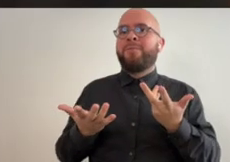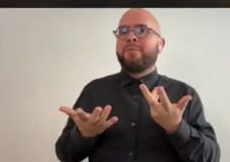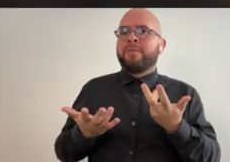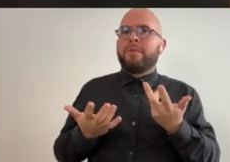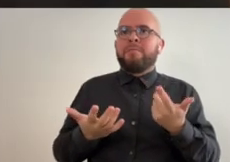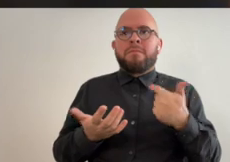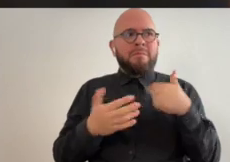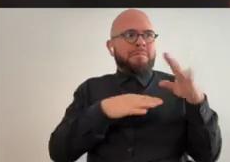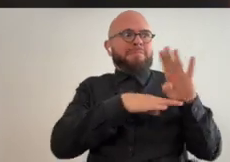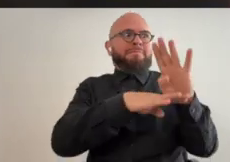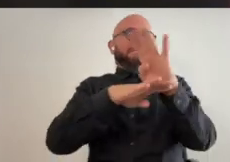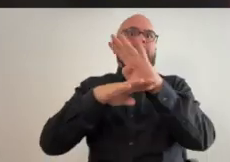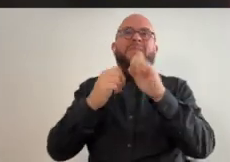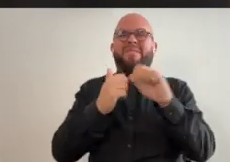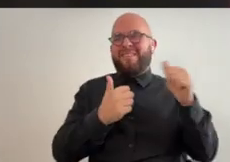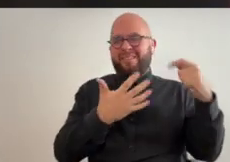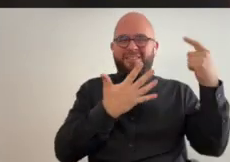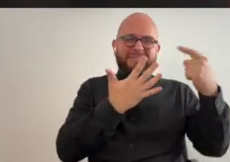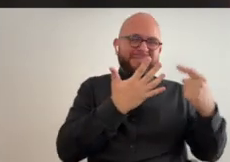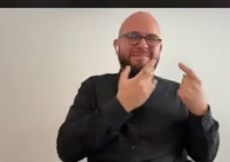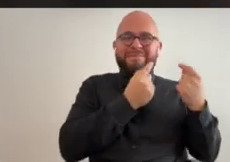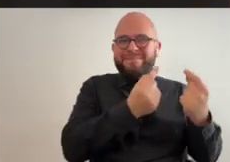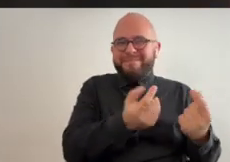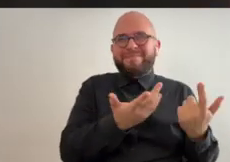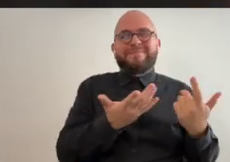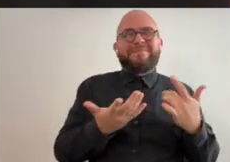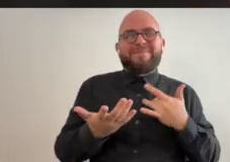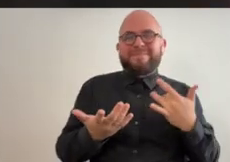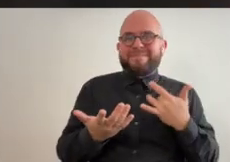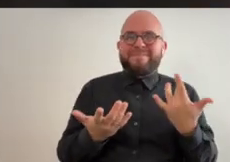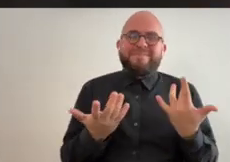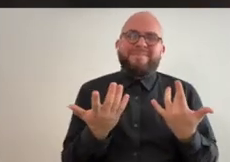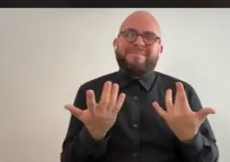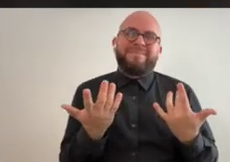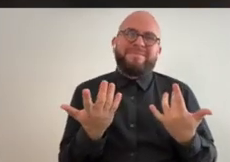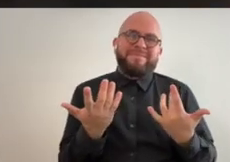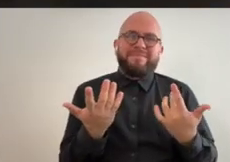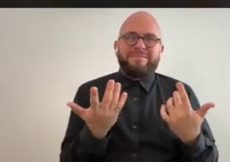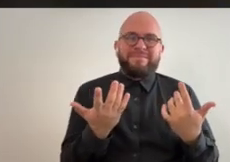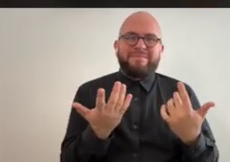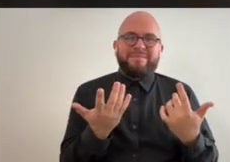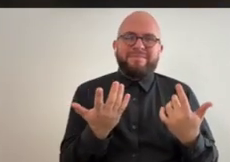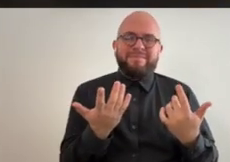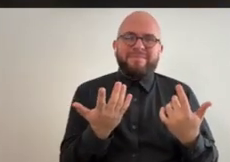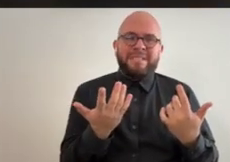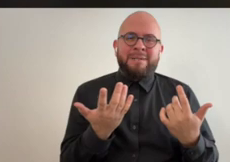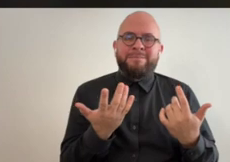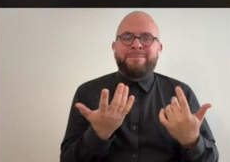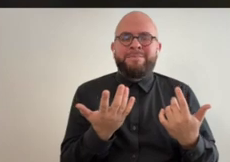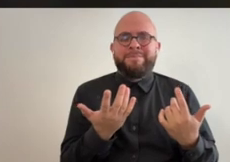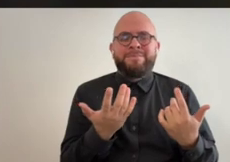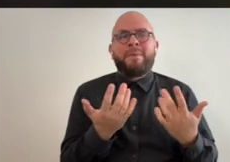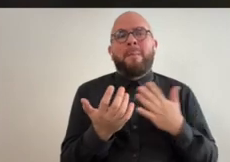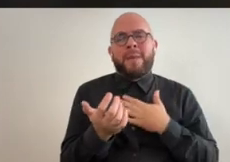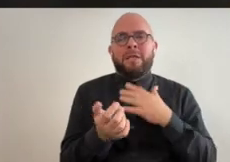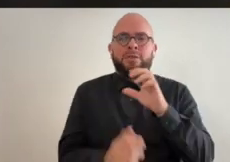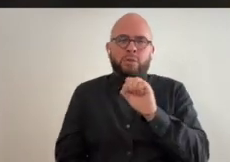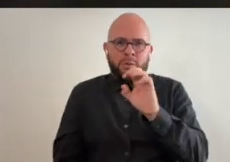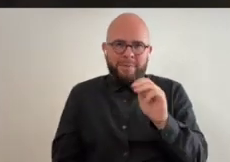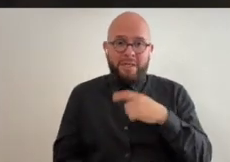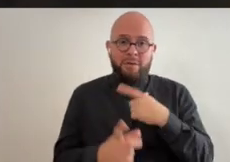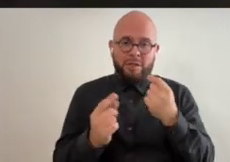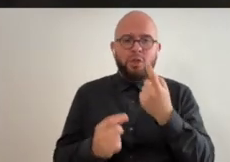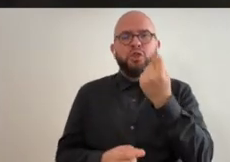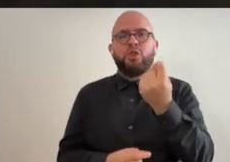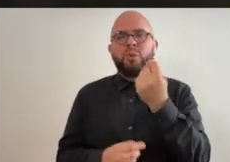just because i've gotten so busy with other things um i do one thing on my social media which is called